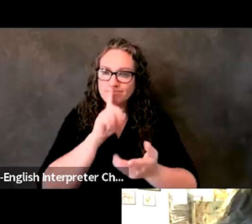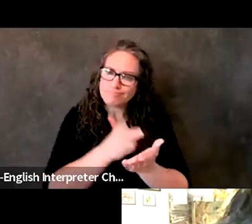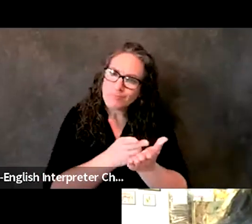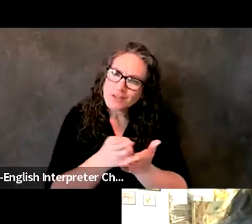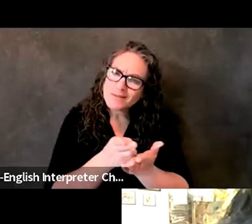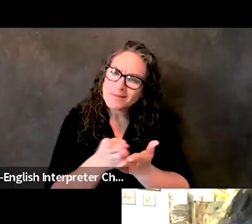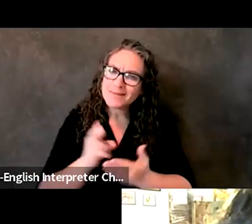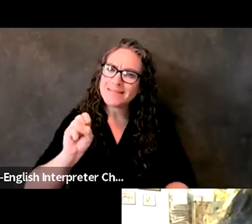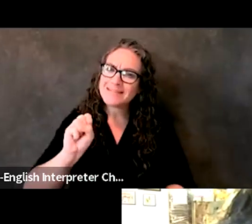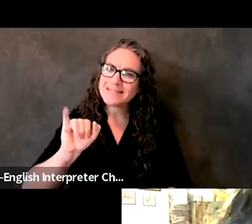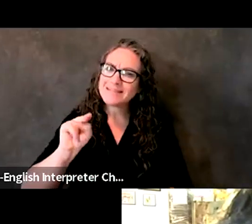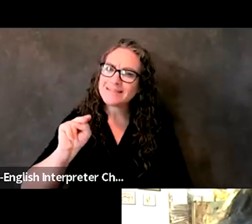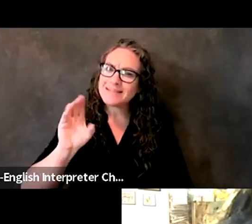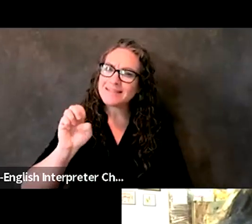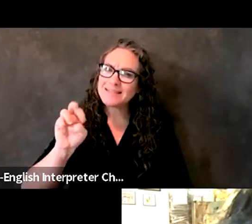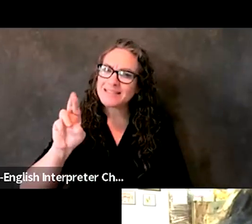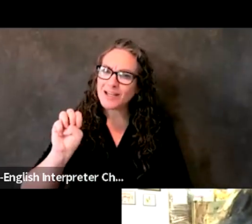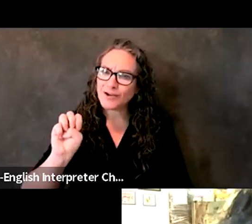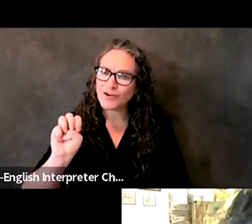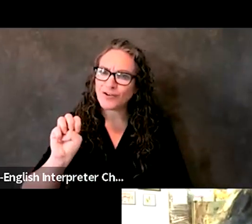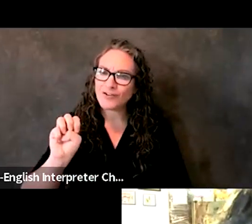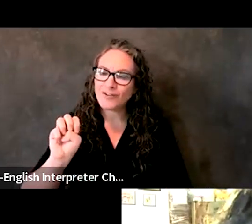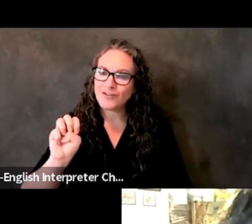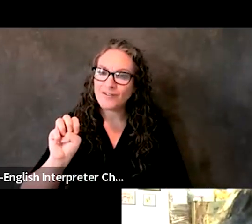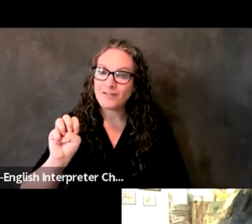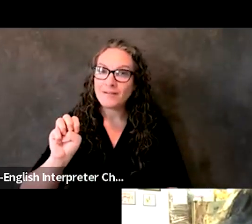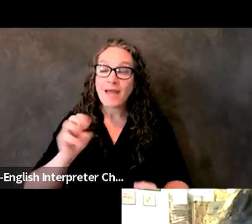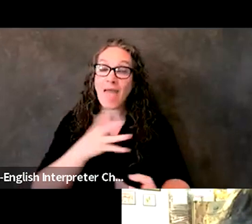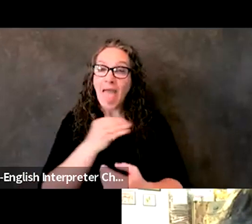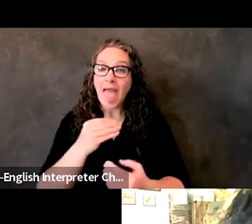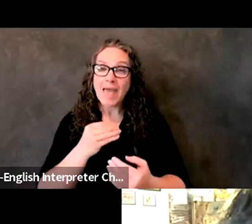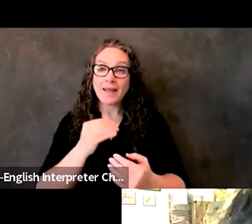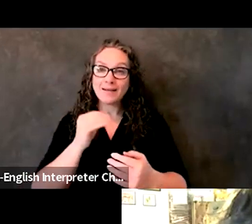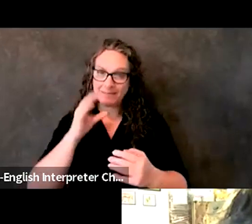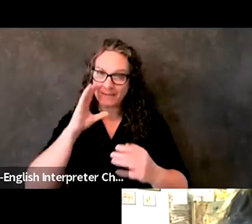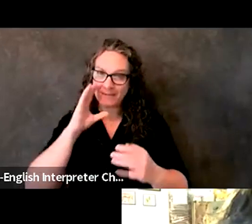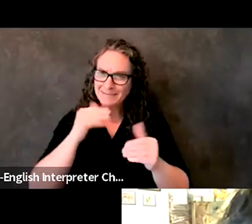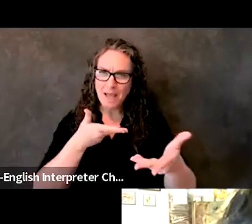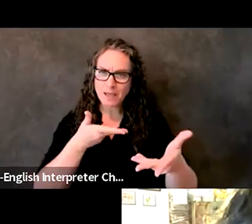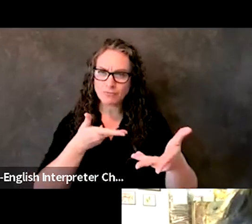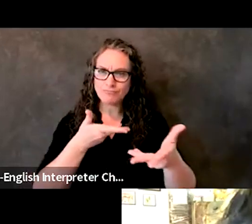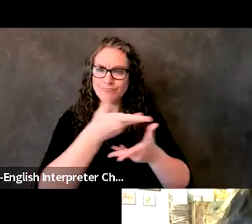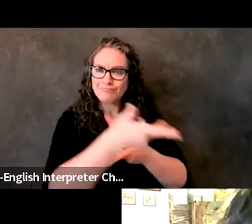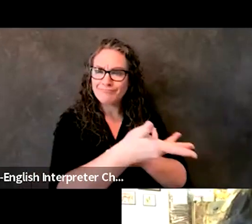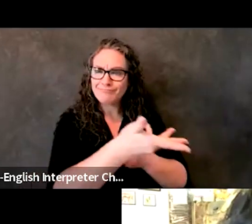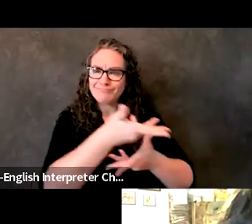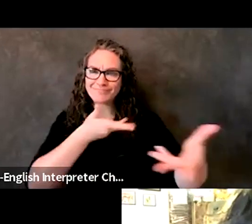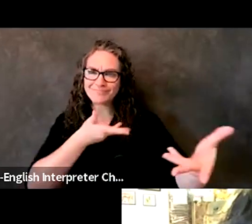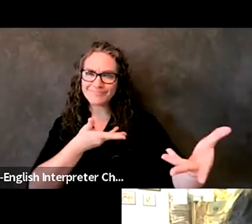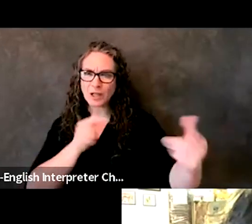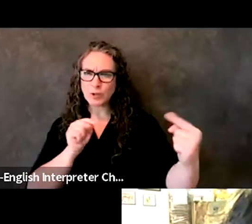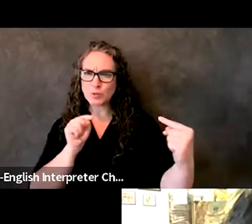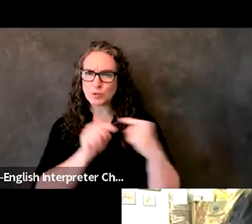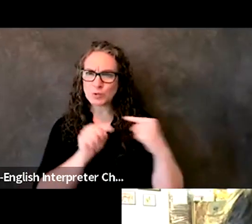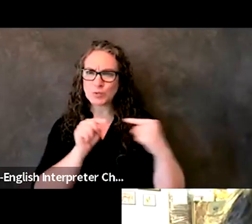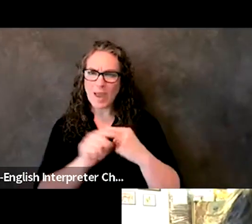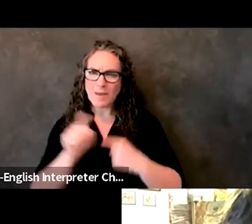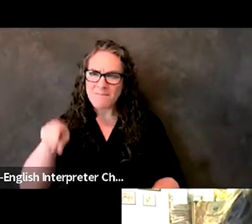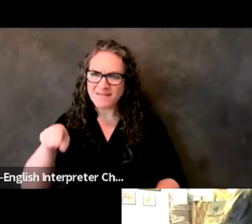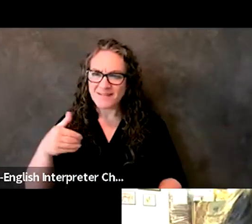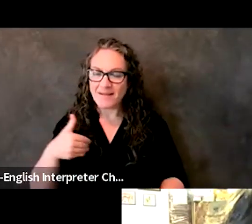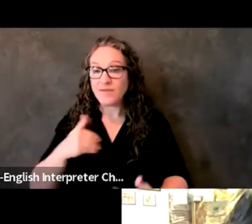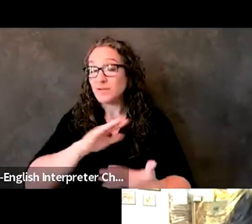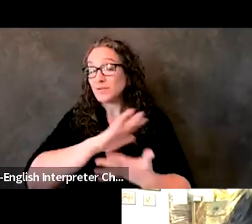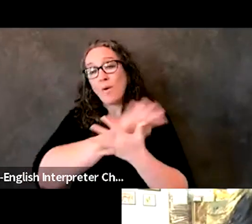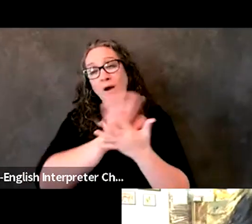and have two-way engagement. Um, so yeah, all those principles still apply. And I, and I, I love,